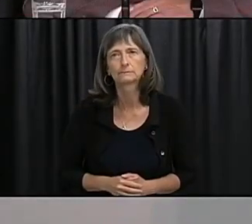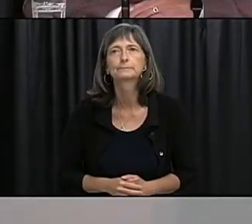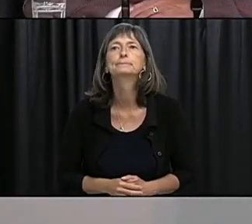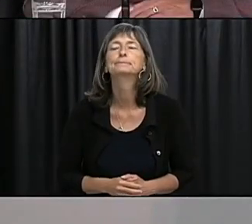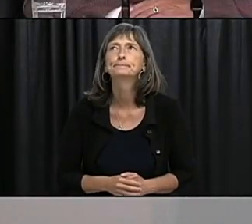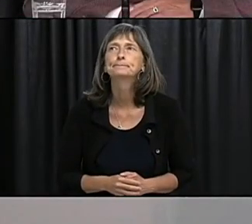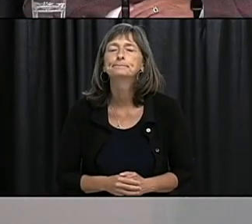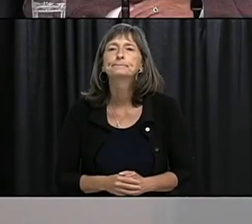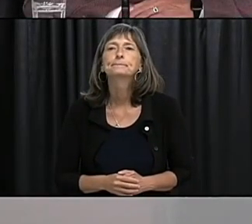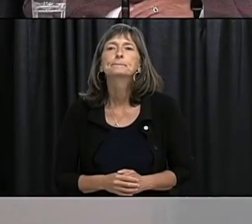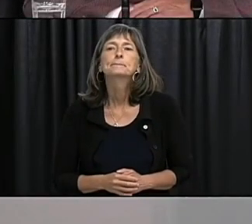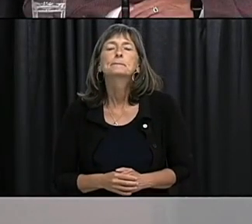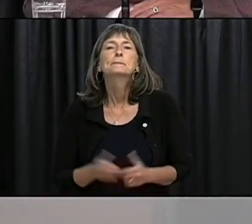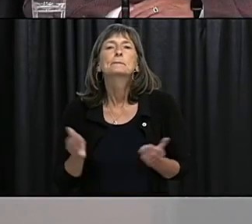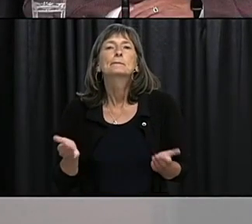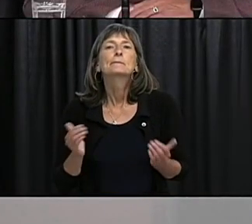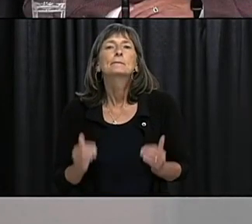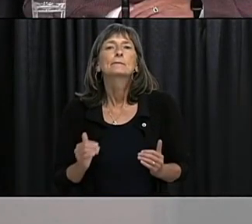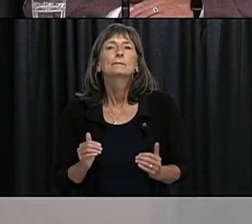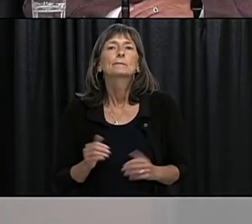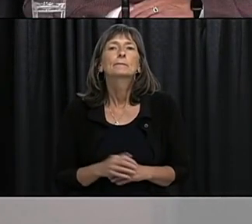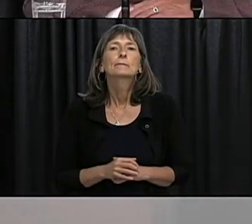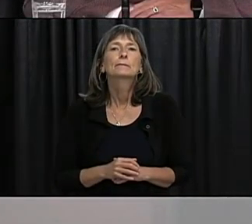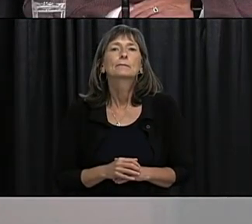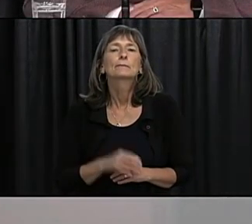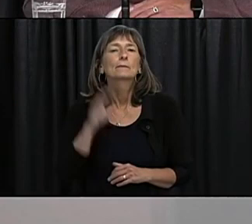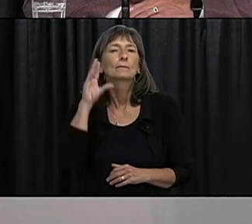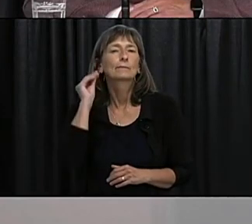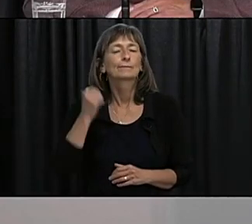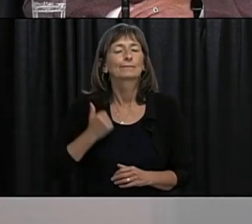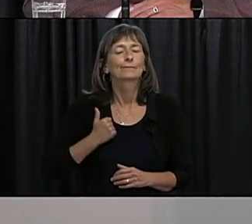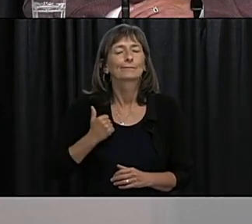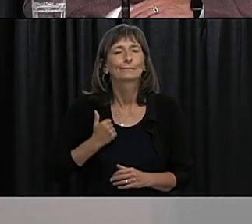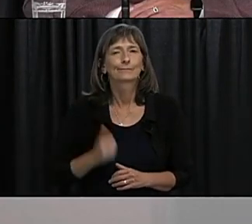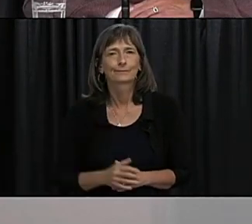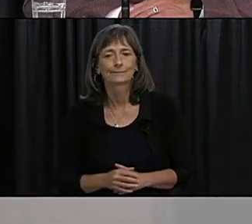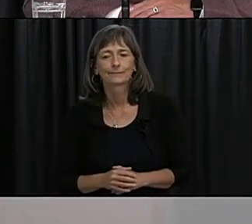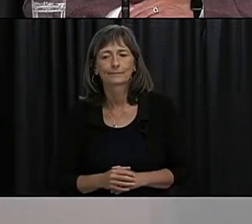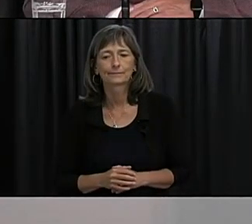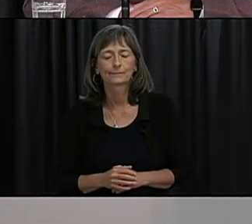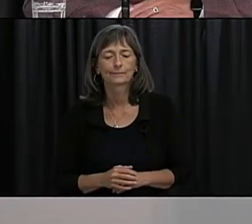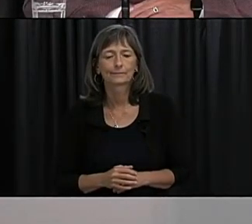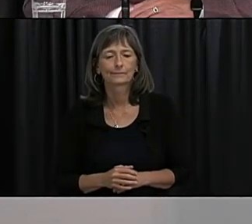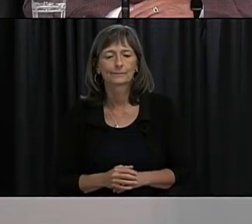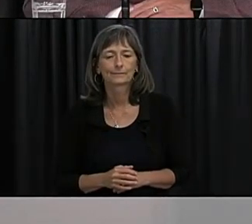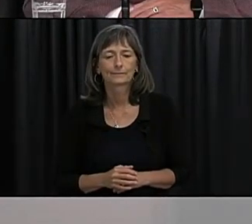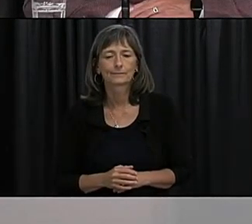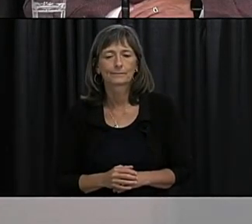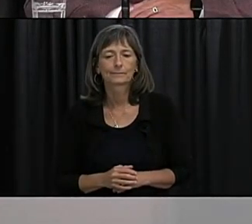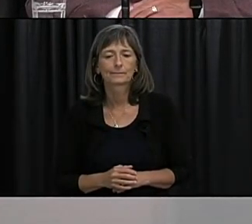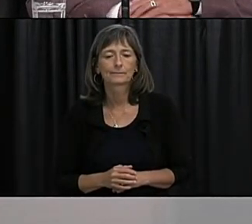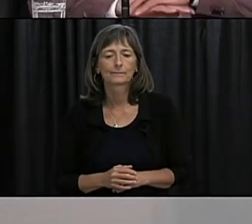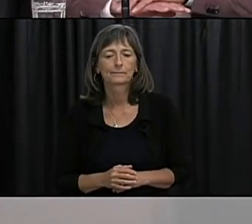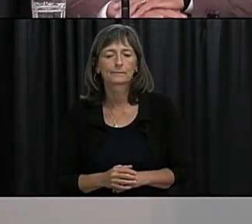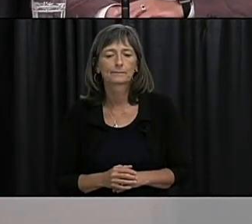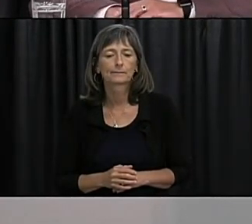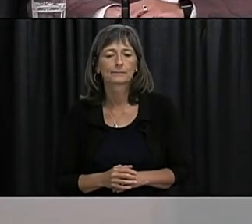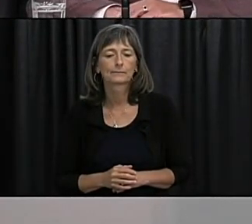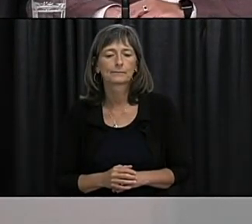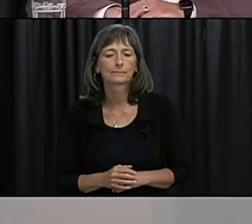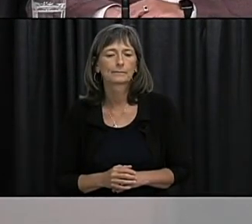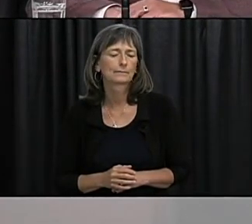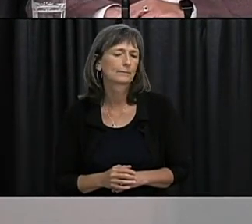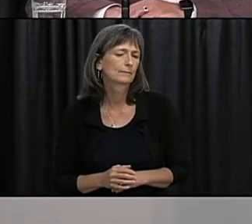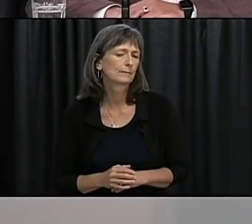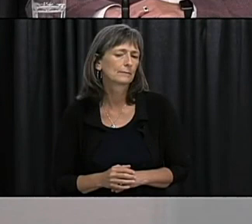thank you our next questions are from Patrick Butler of Radio Canada please go ahead hi there Dr.